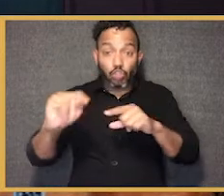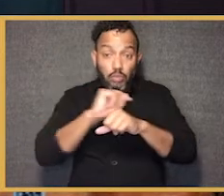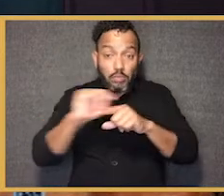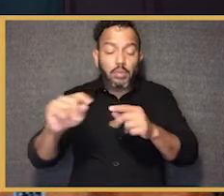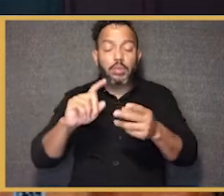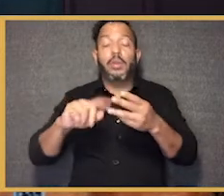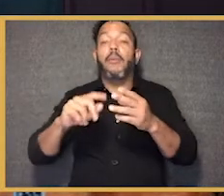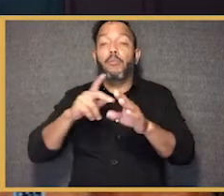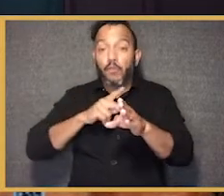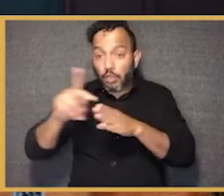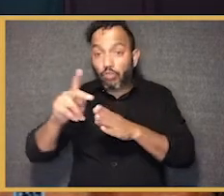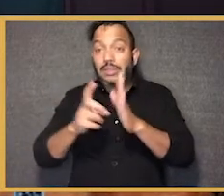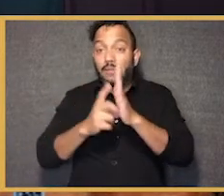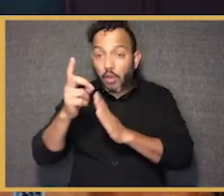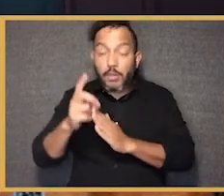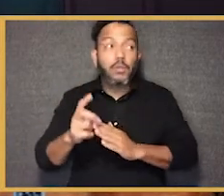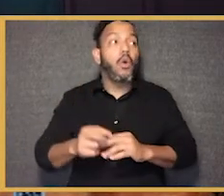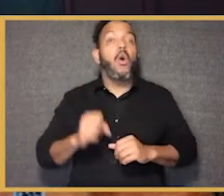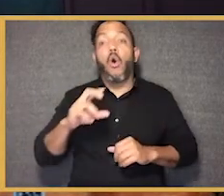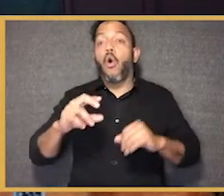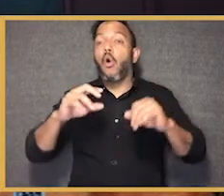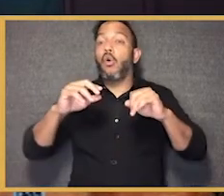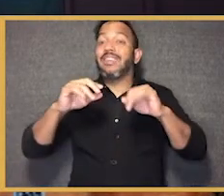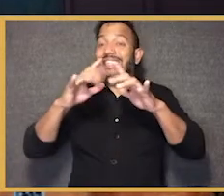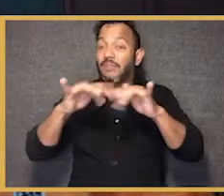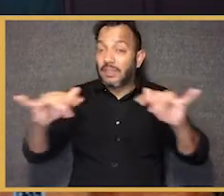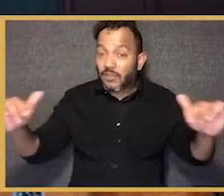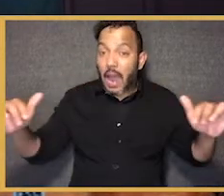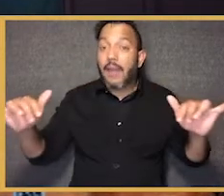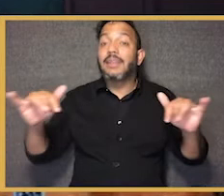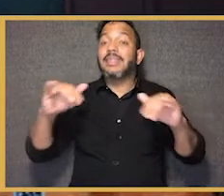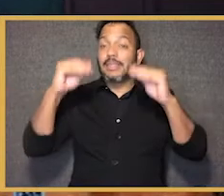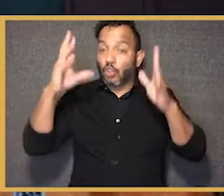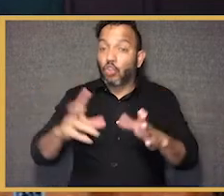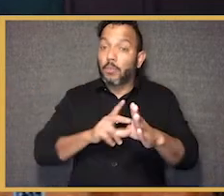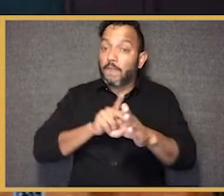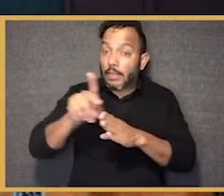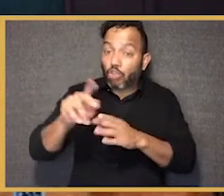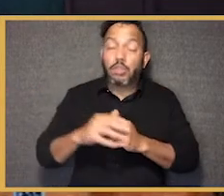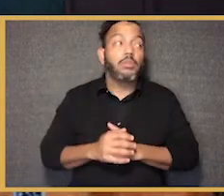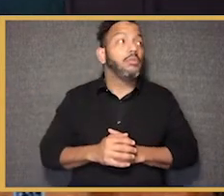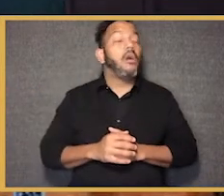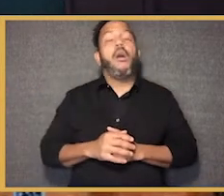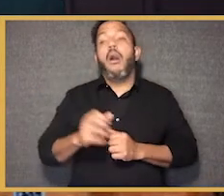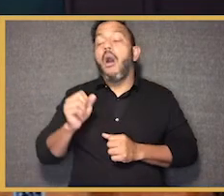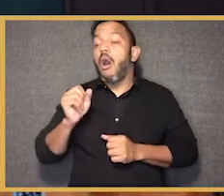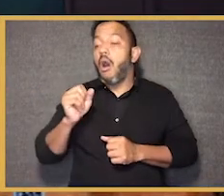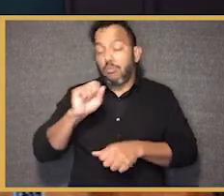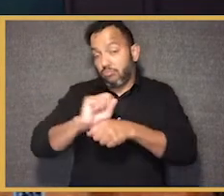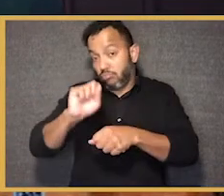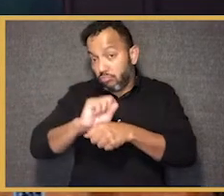teacher training and professional development. Too little commitment to diversifying the teaching profession. Too little